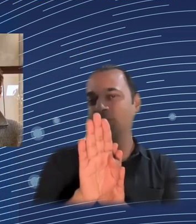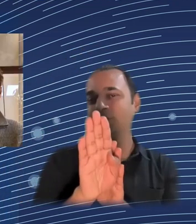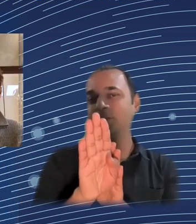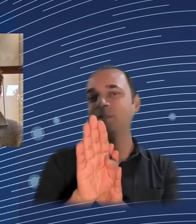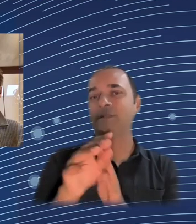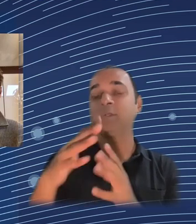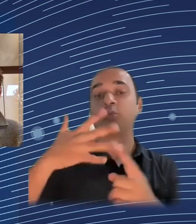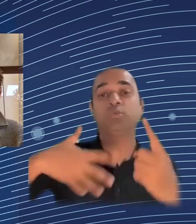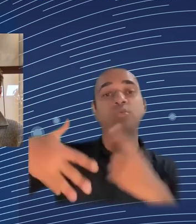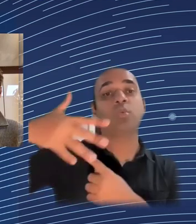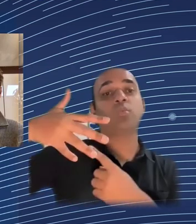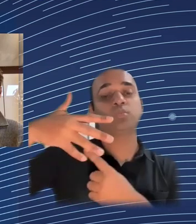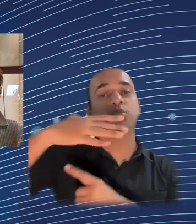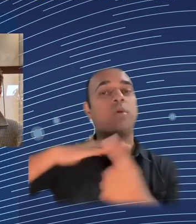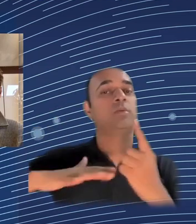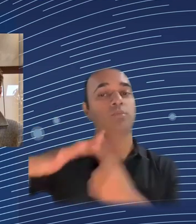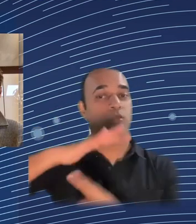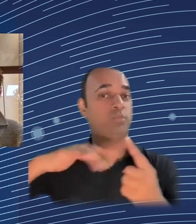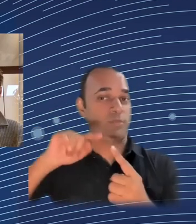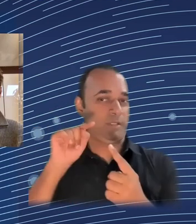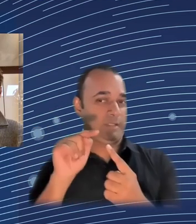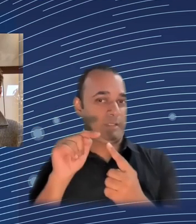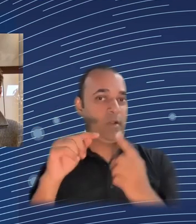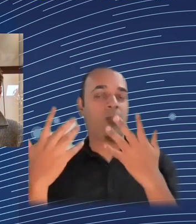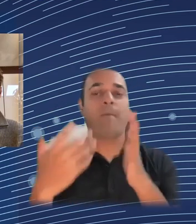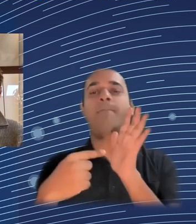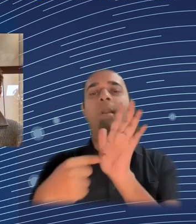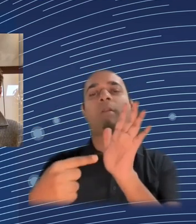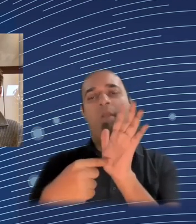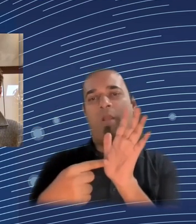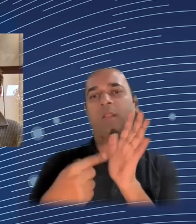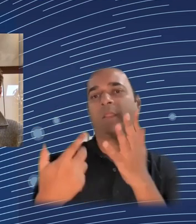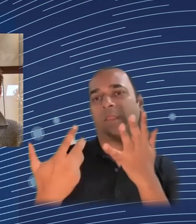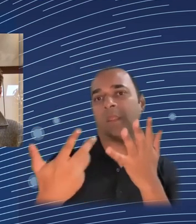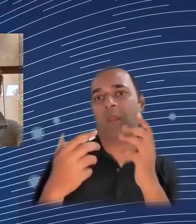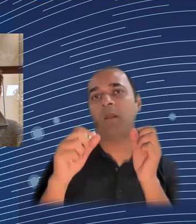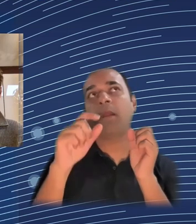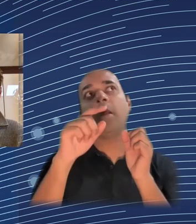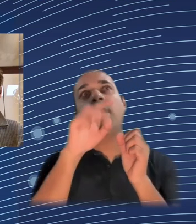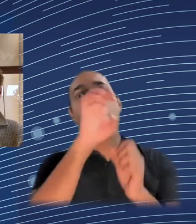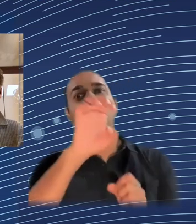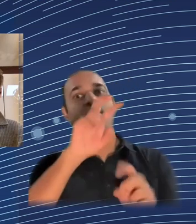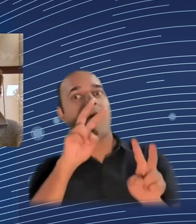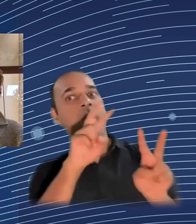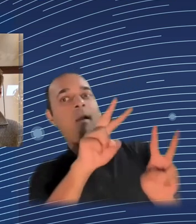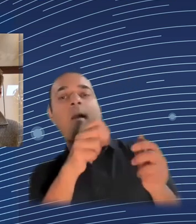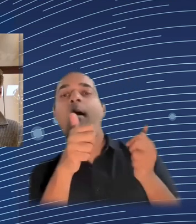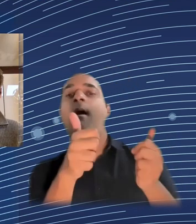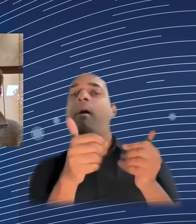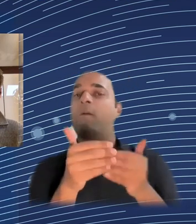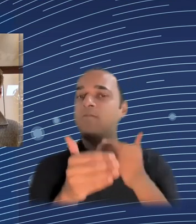over there. I think your name is Freddie. Am I right? Yes, you were in my previous session. Welcome Freddie.